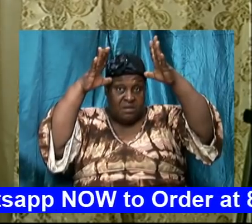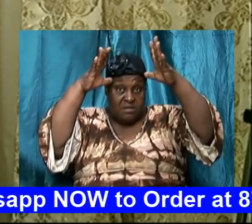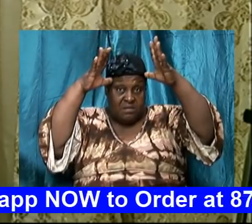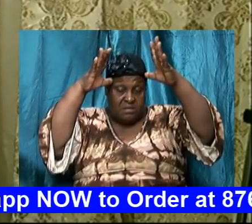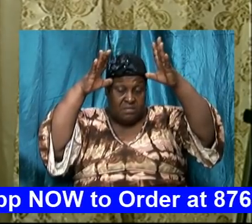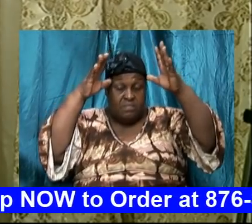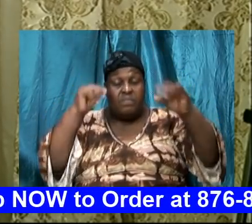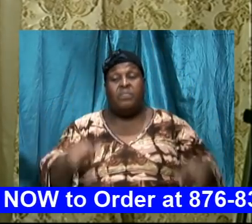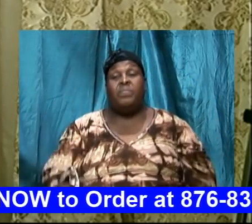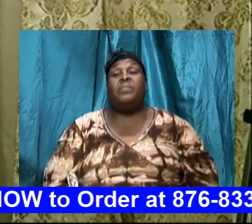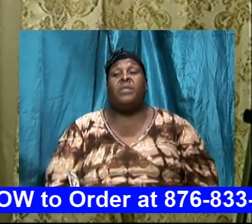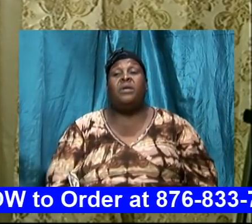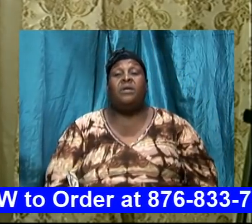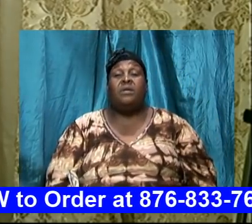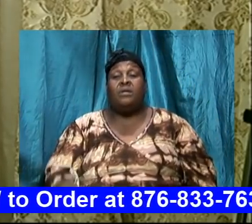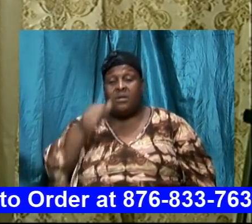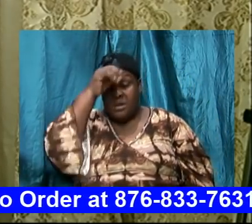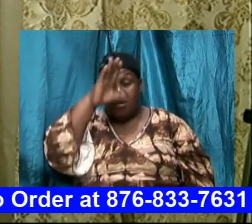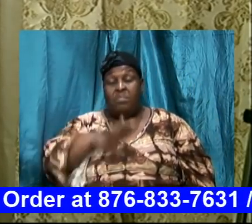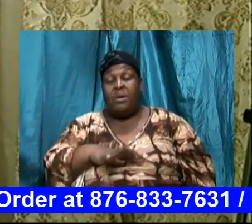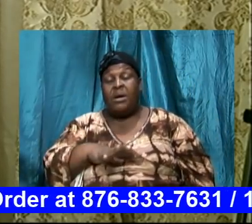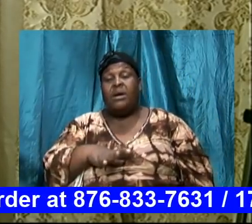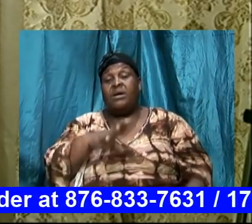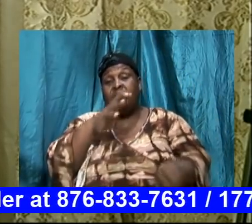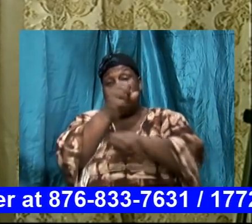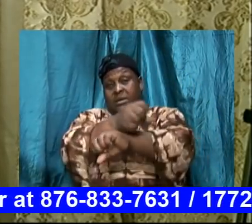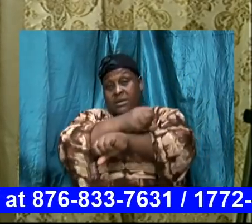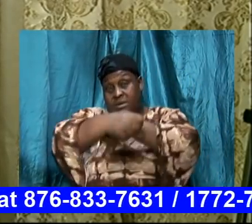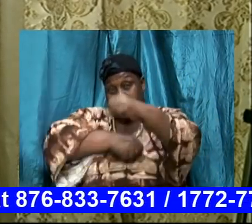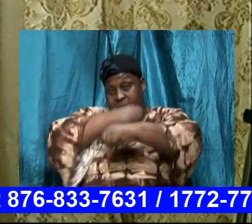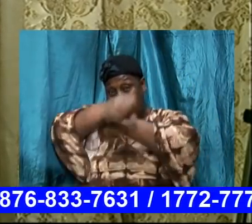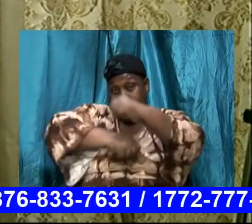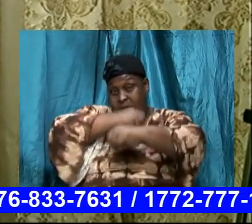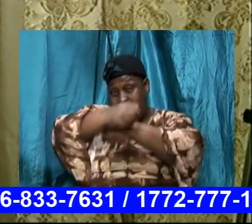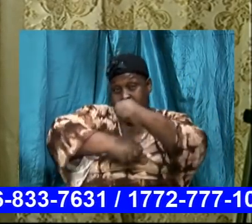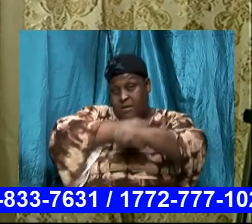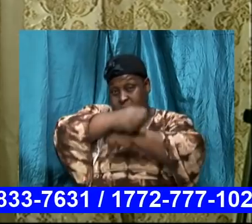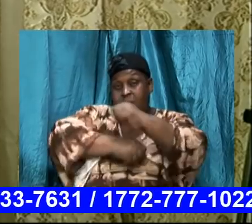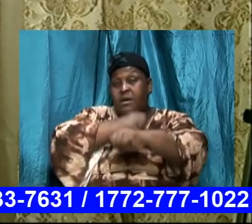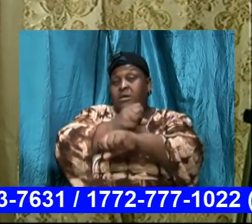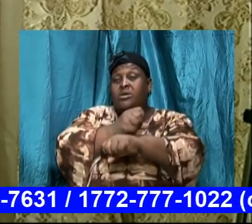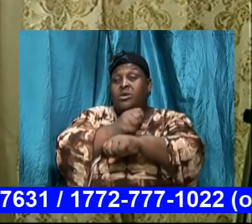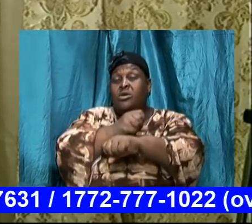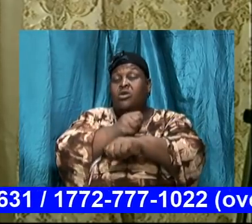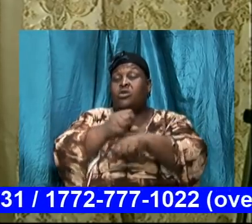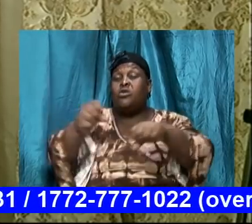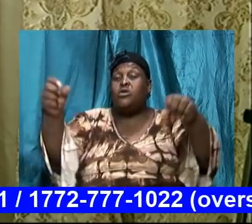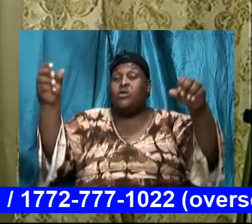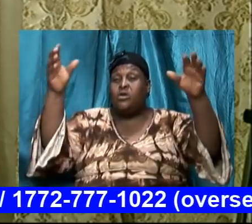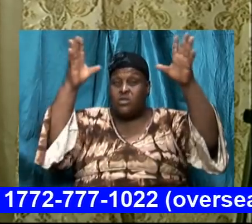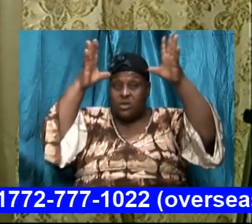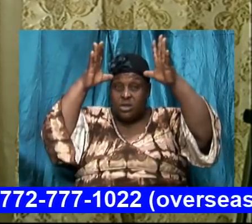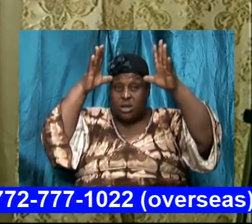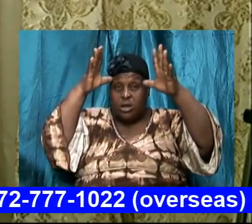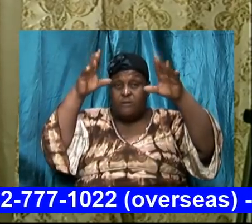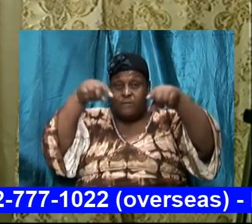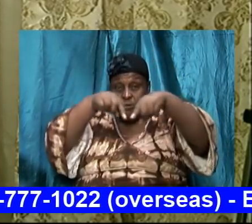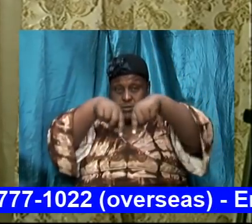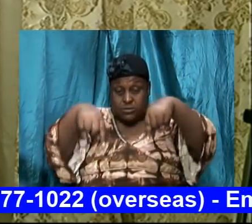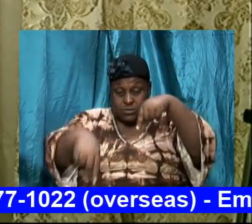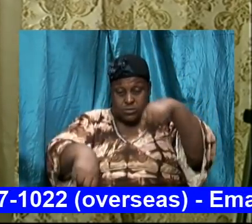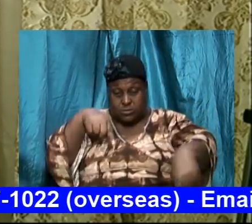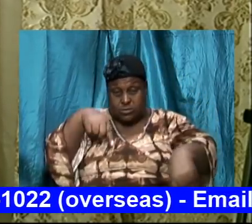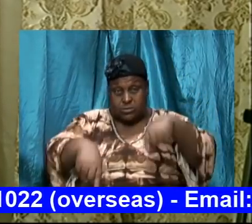sumptuous meal. But he tied him up there. Whatever the reasons were, he had to leave. I don't know if another vehicle came, whatever it was. I'm not